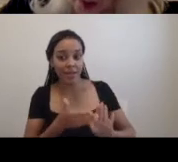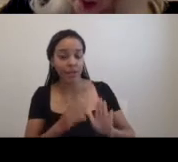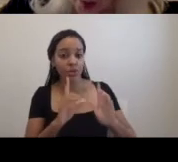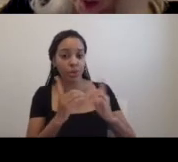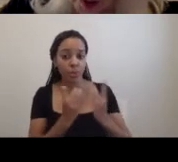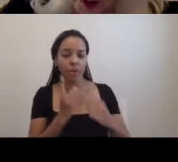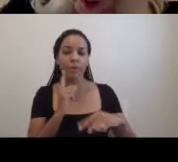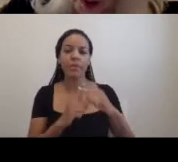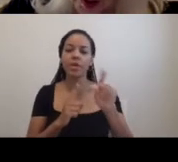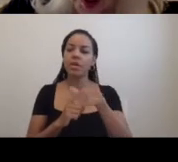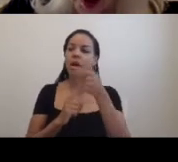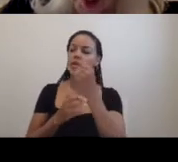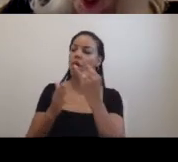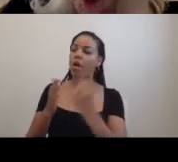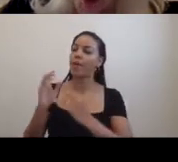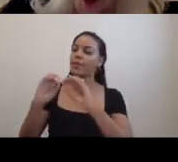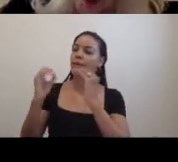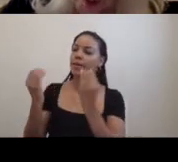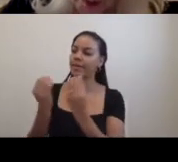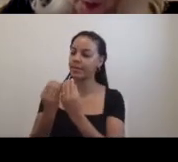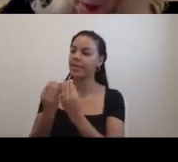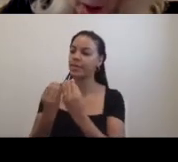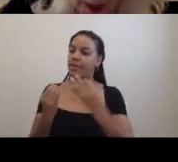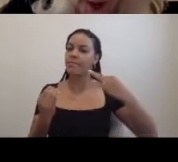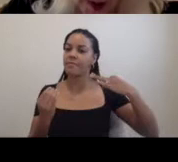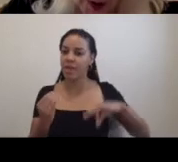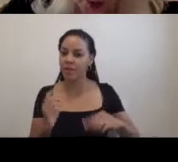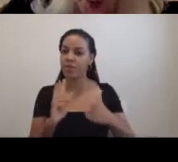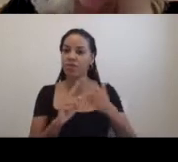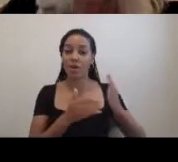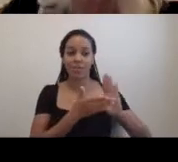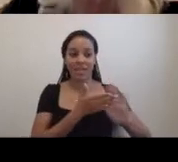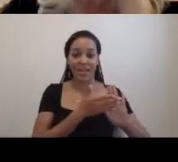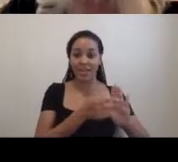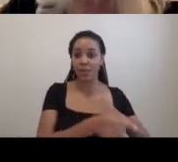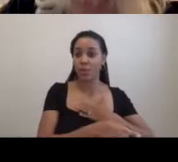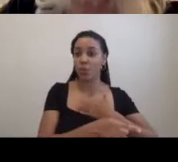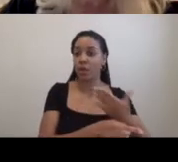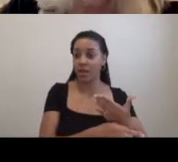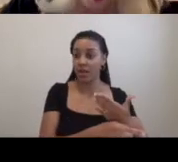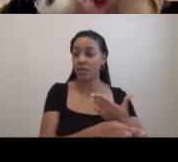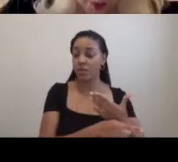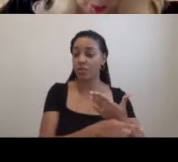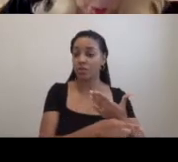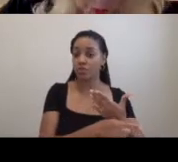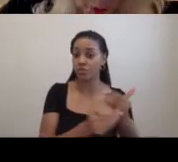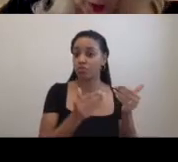arts organizations, benefiting from sanitation's willingness to work